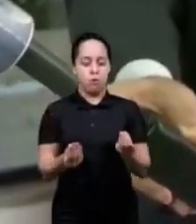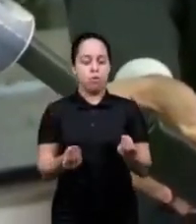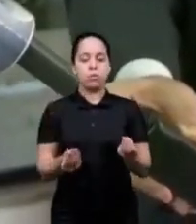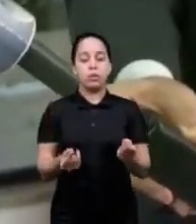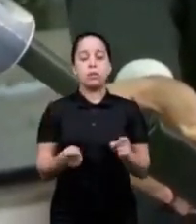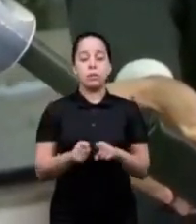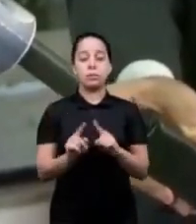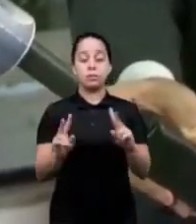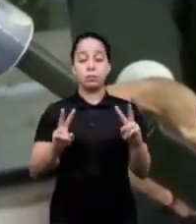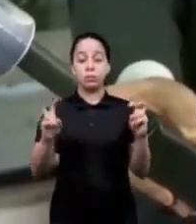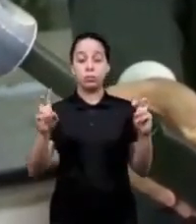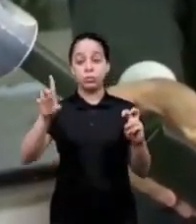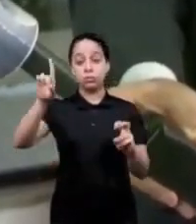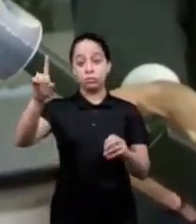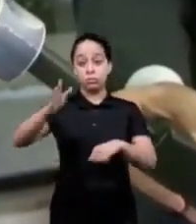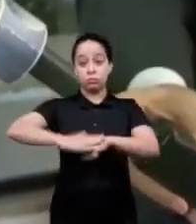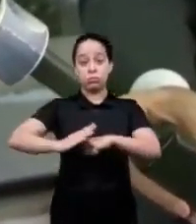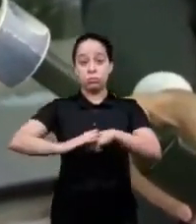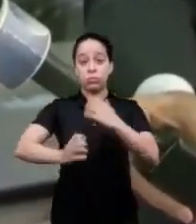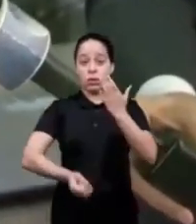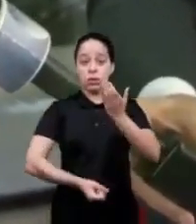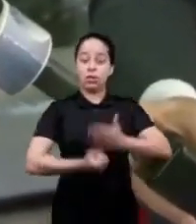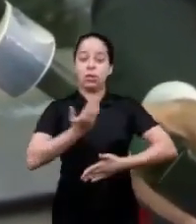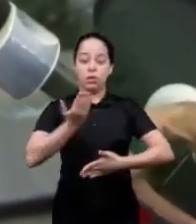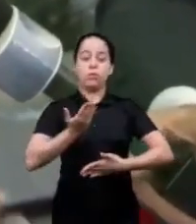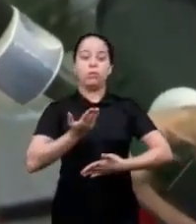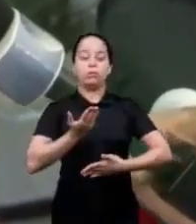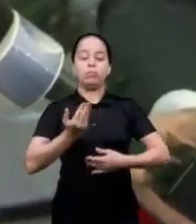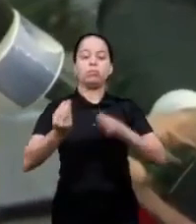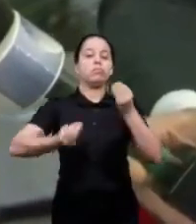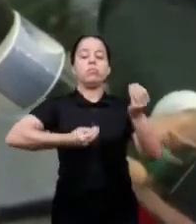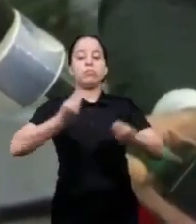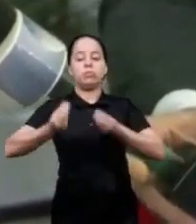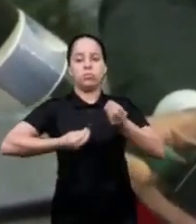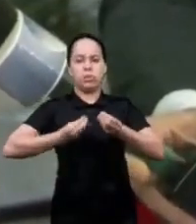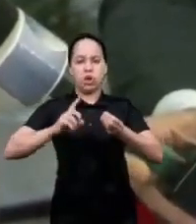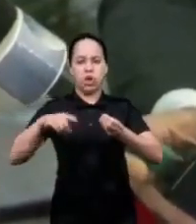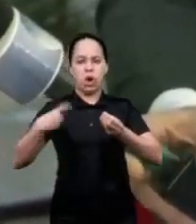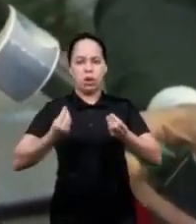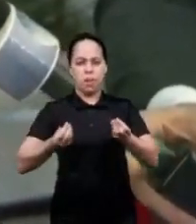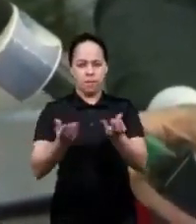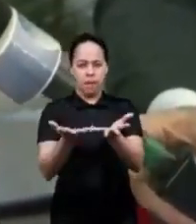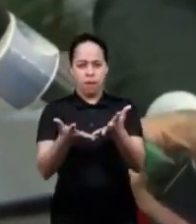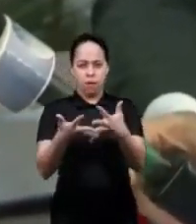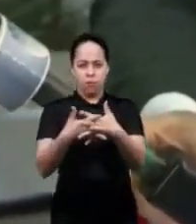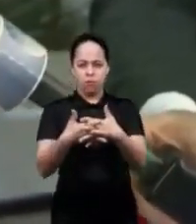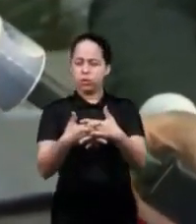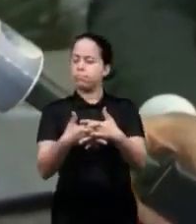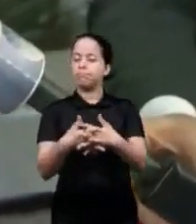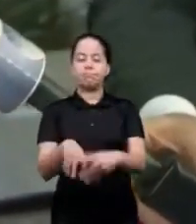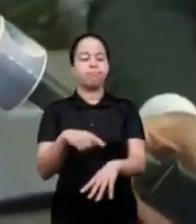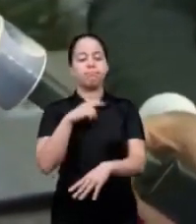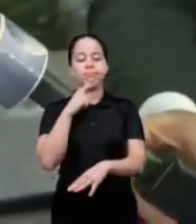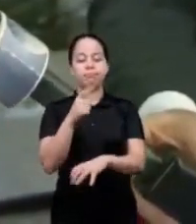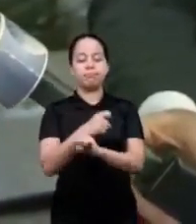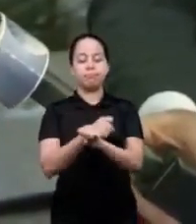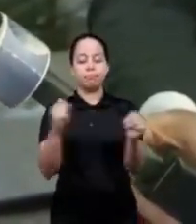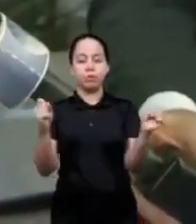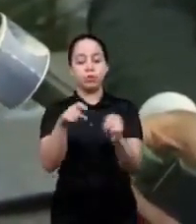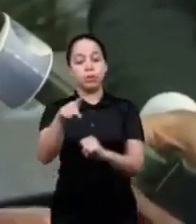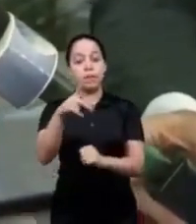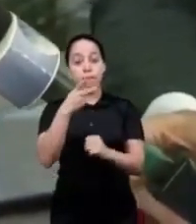creation and the creator there is no way to confuse this God